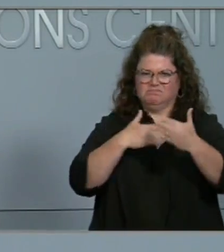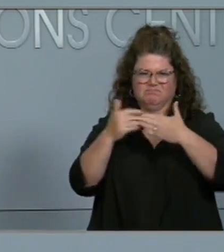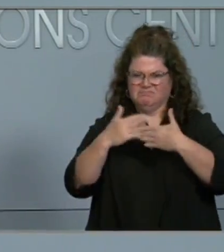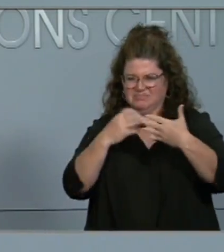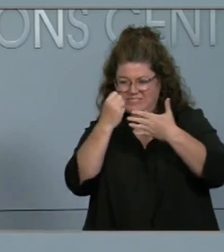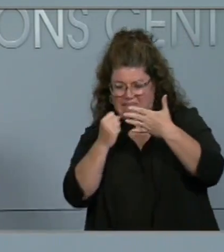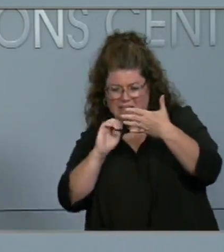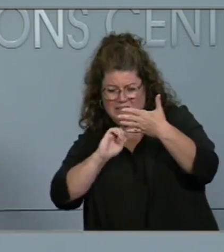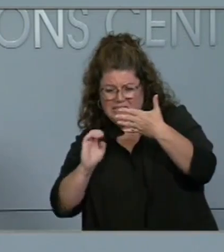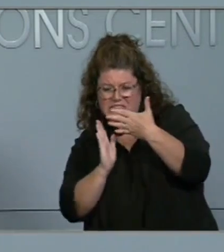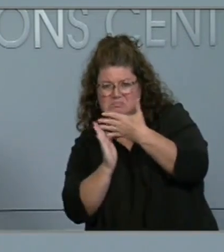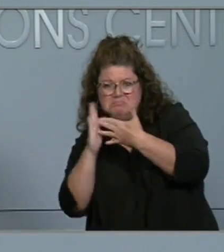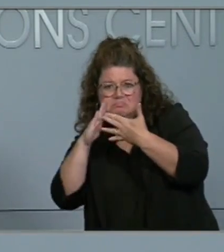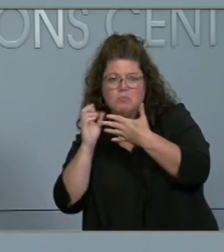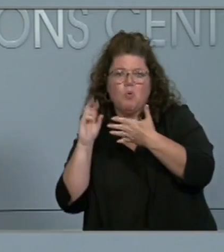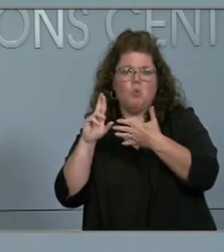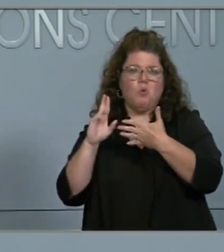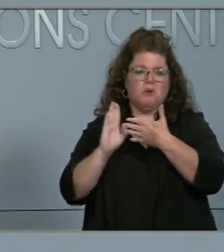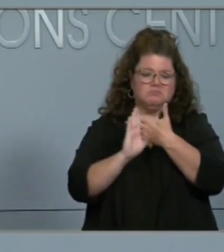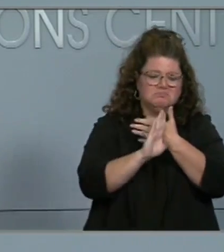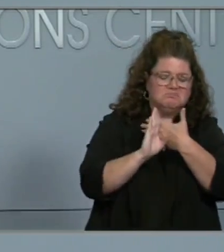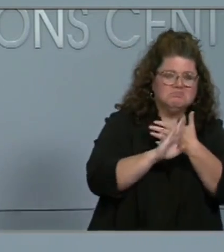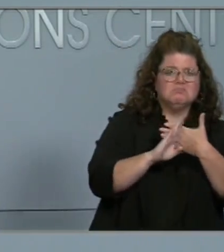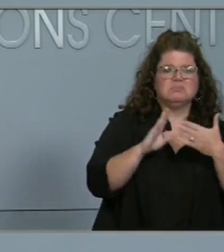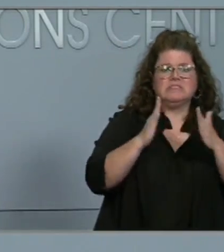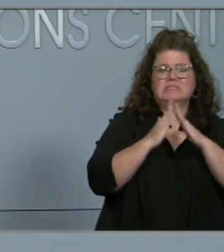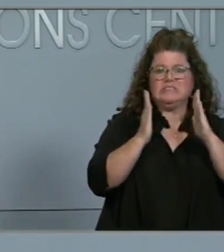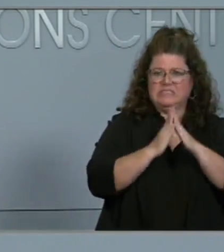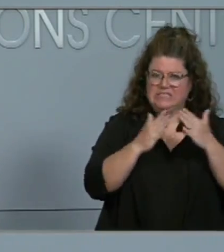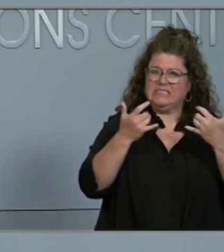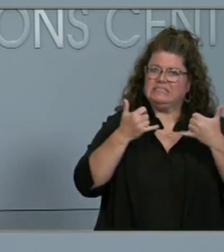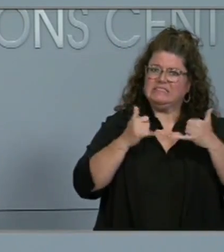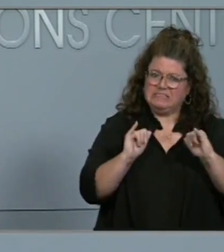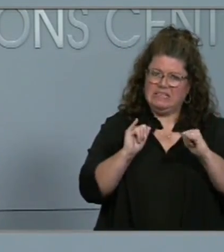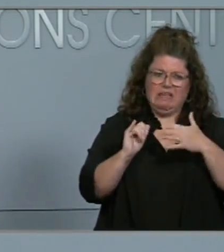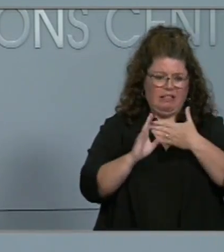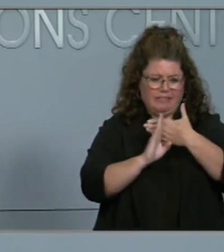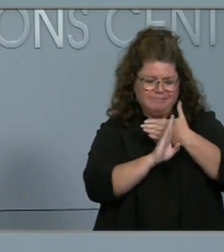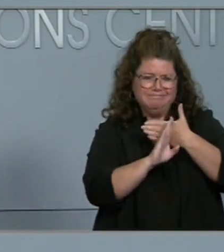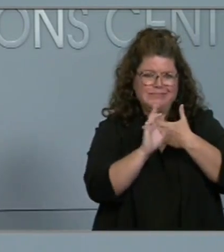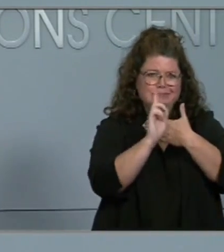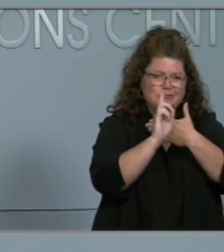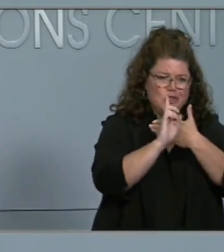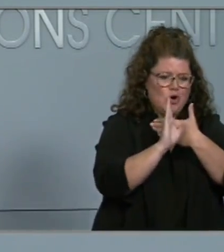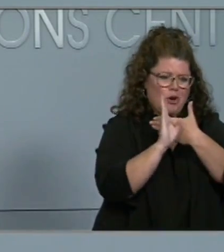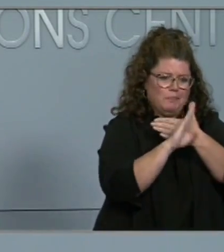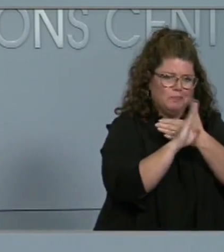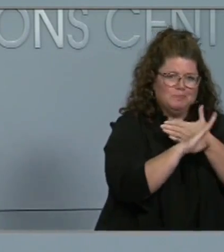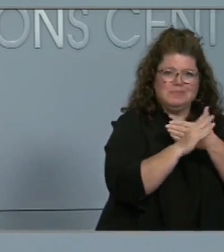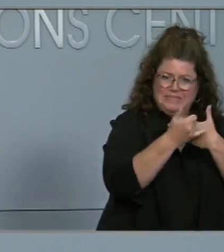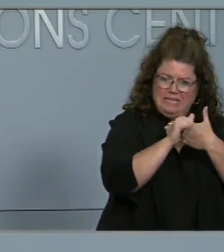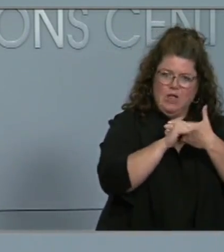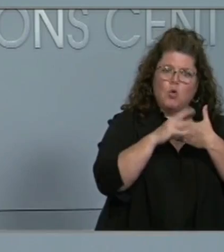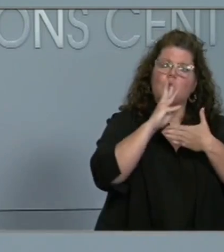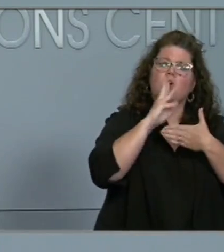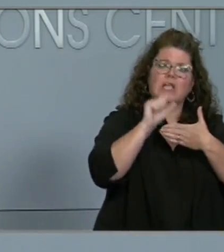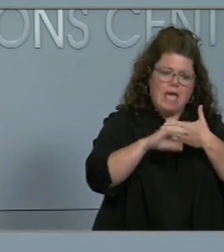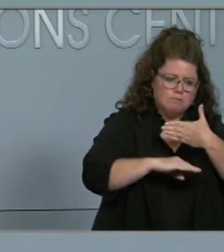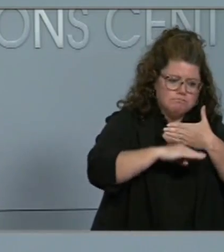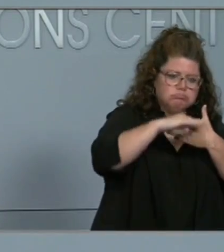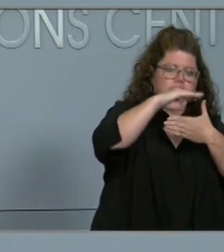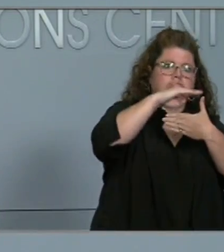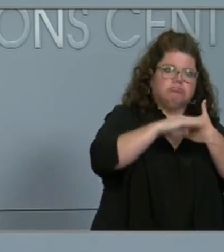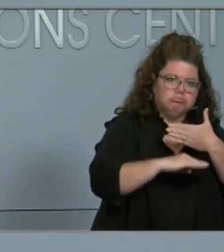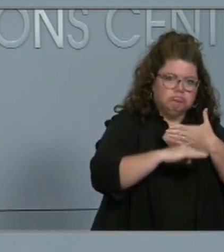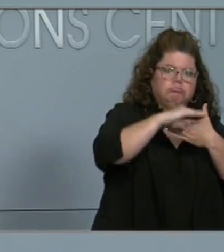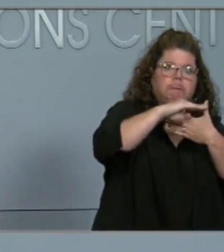of the state along the coast or in some of our more urban areas, kind of triangle west, the ability of the water to go up and down very quickly is still very much a